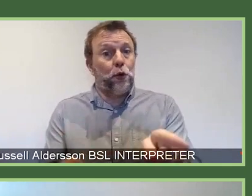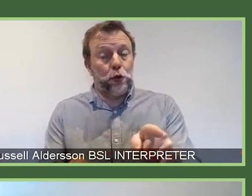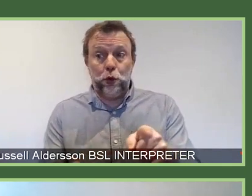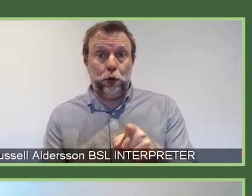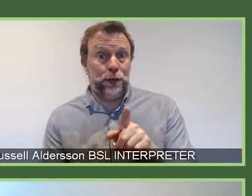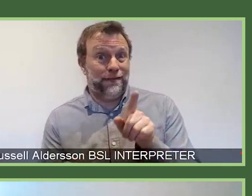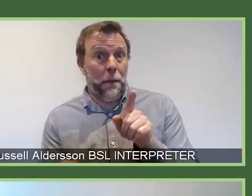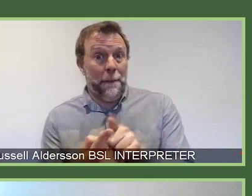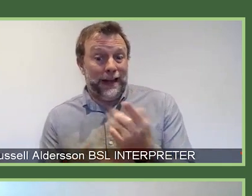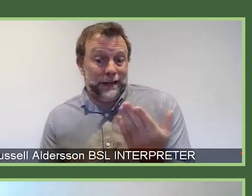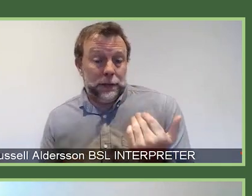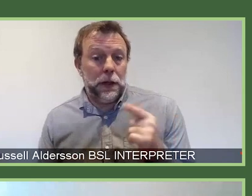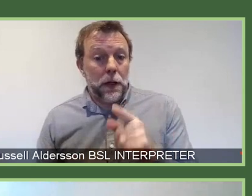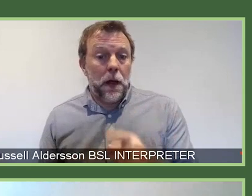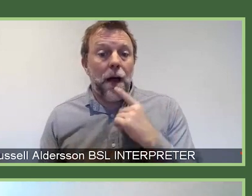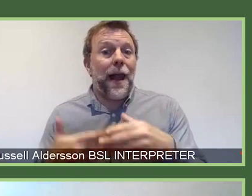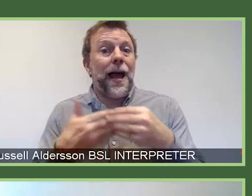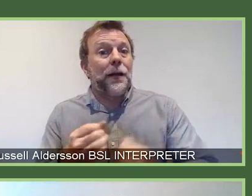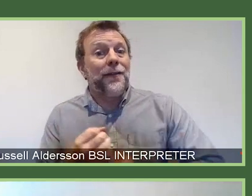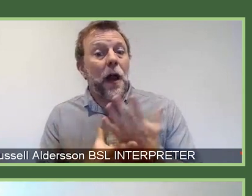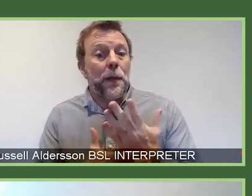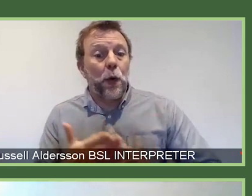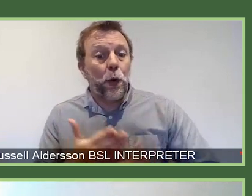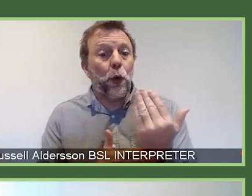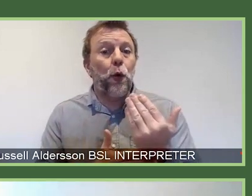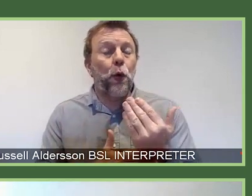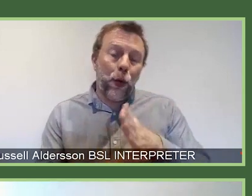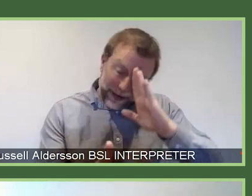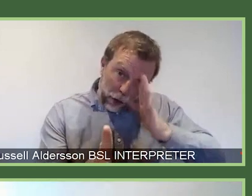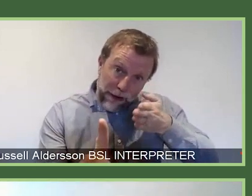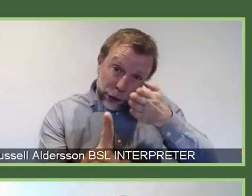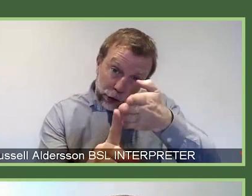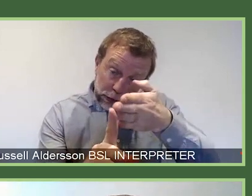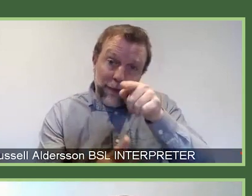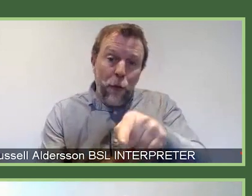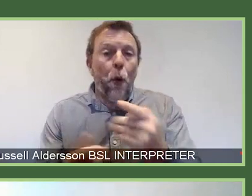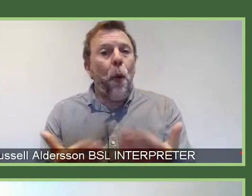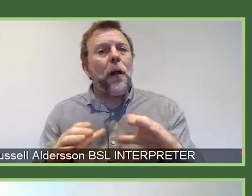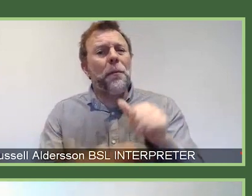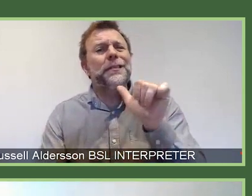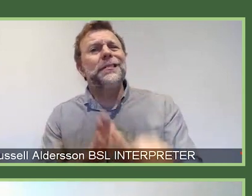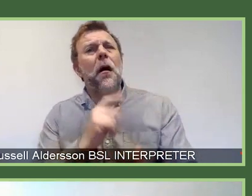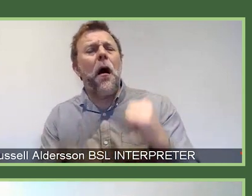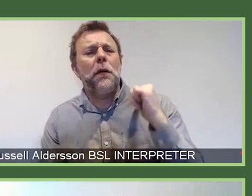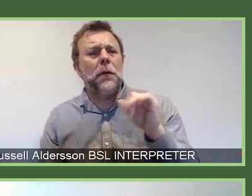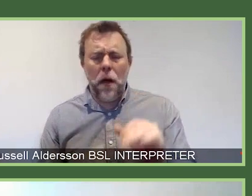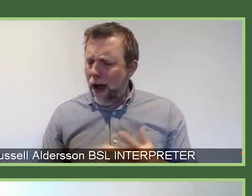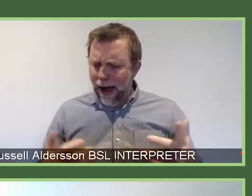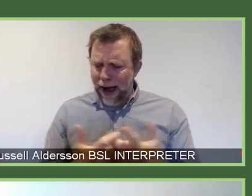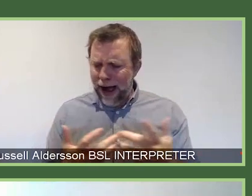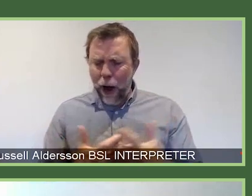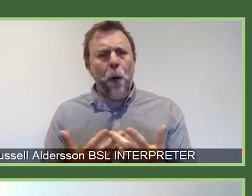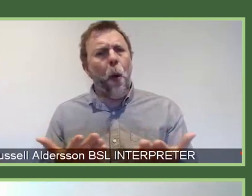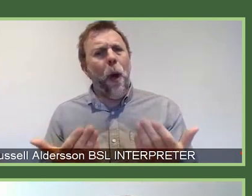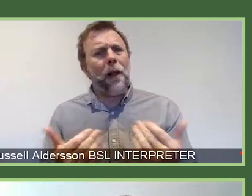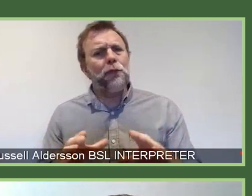led on the development of a new strategic direction for Wellcome. And this began with asking how Wellcome funded science